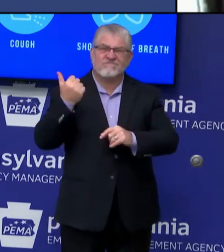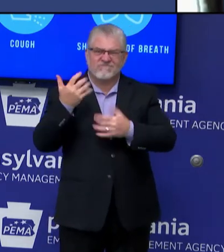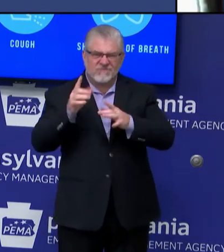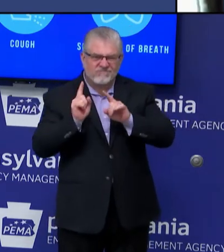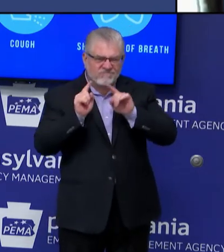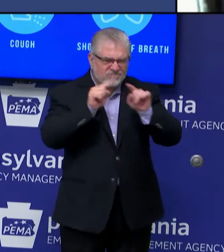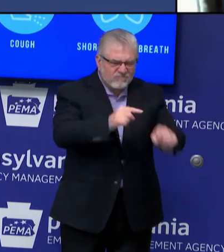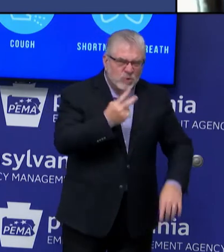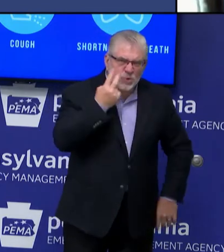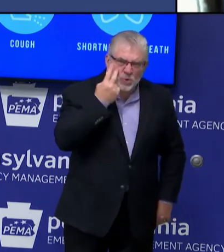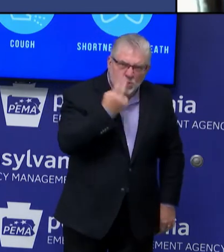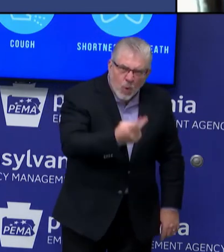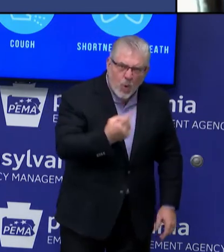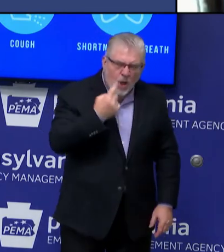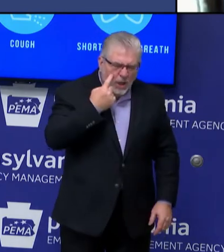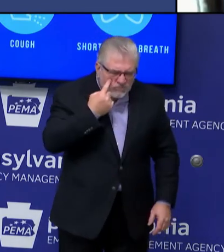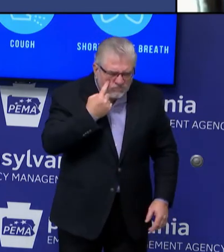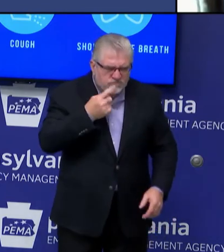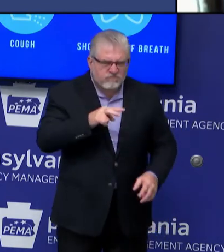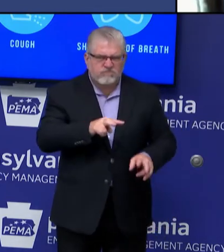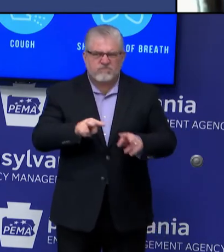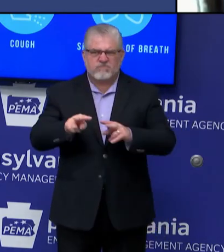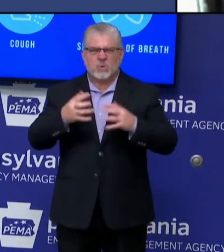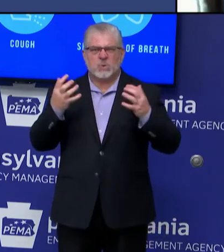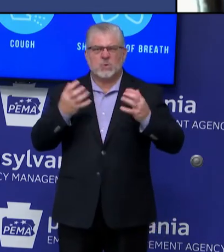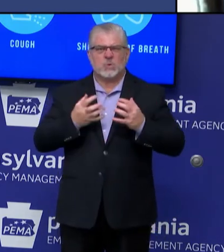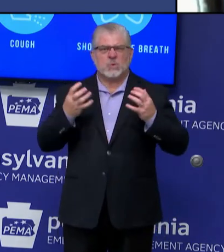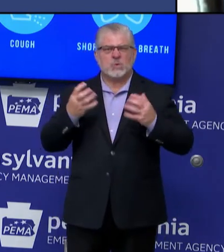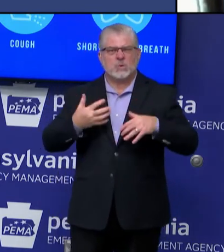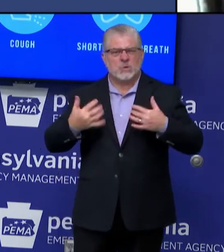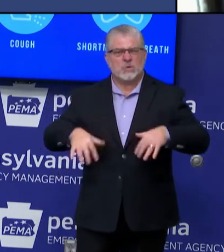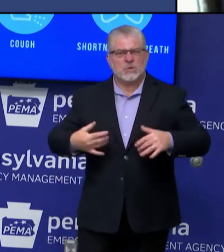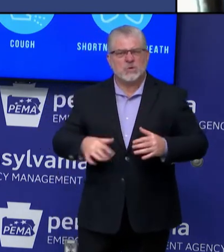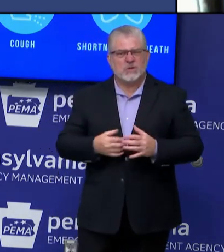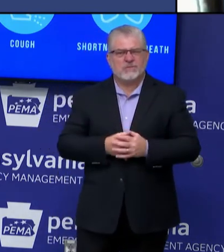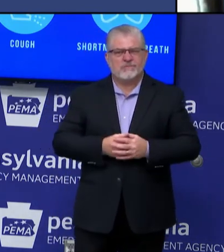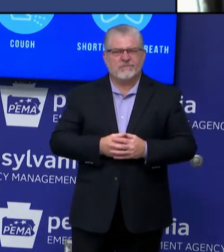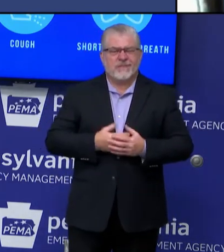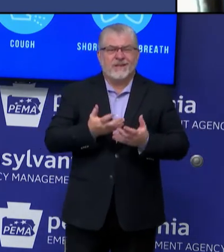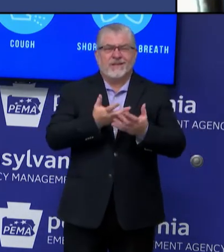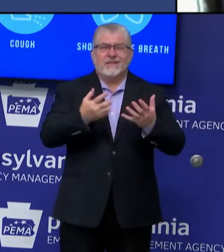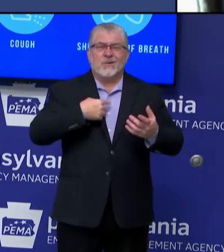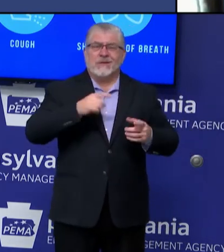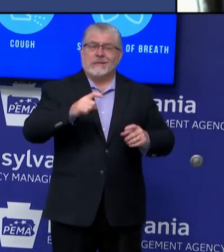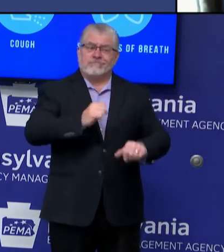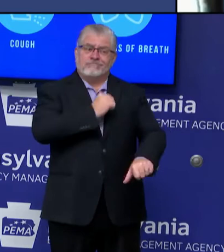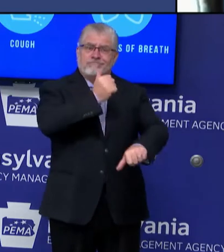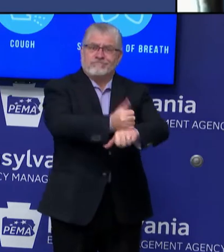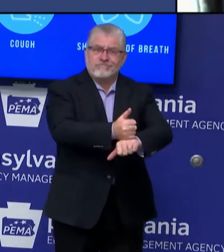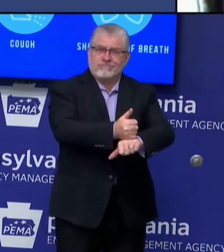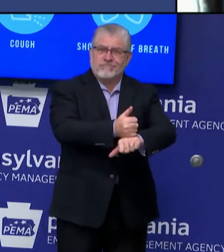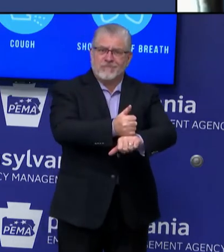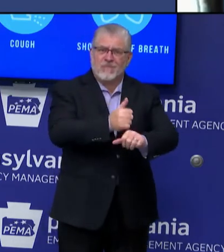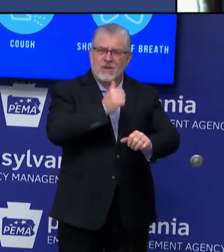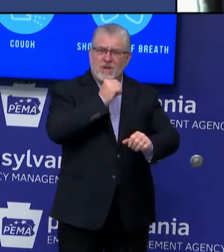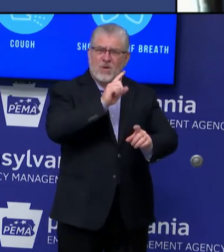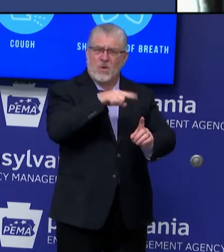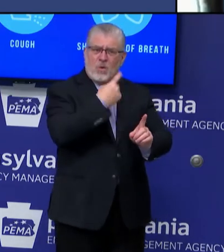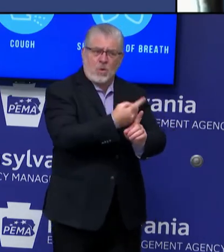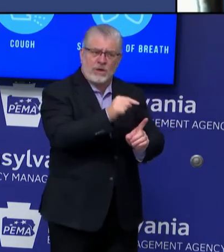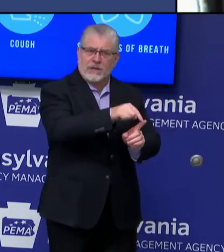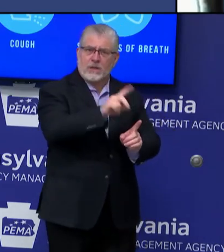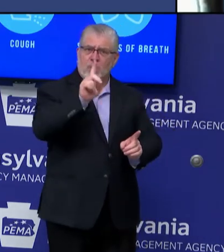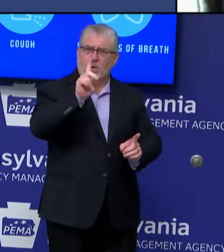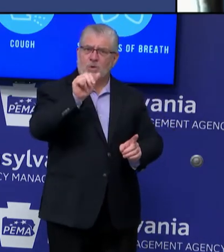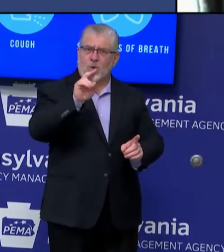that we need to put in place infrastructure-wise, not just in Darby Borough, not just in Southwest Philly,